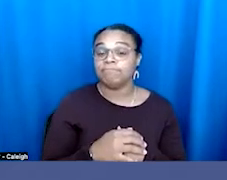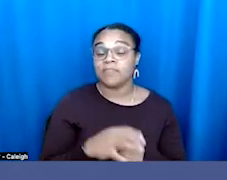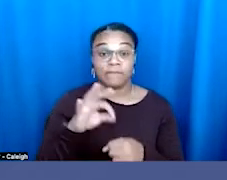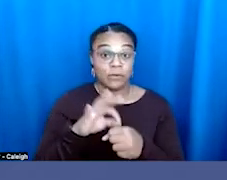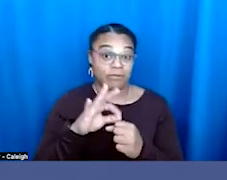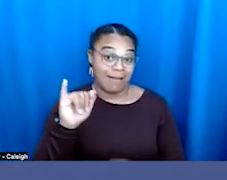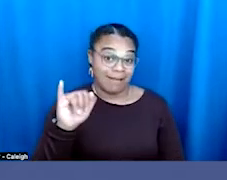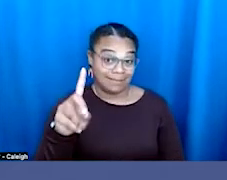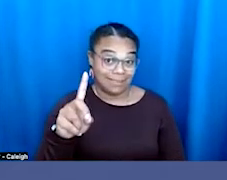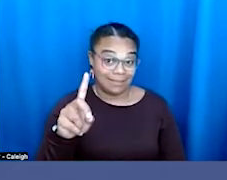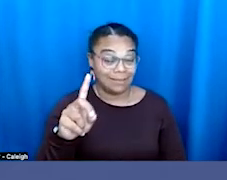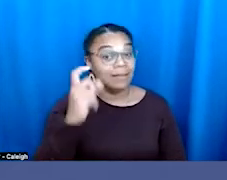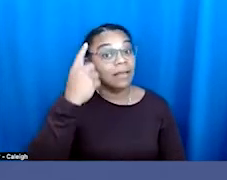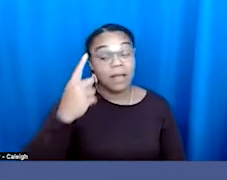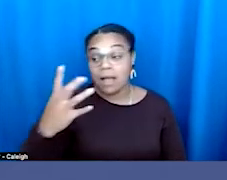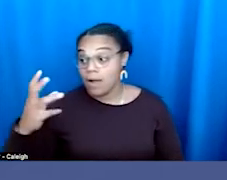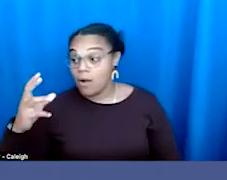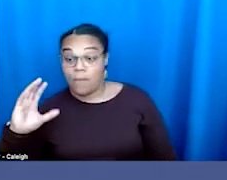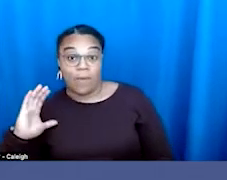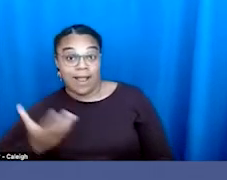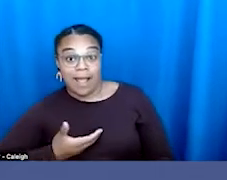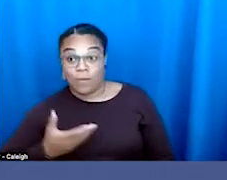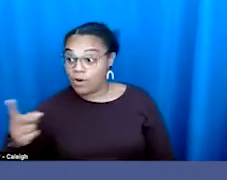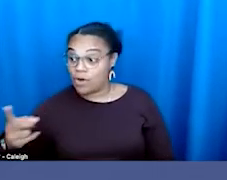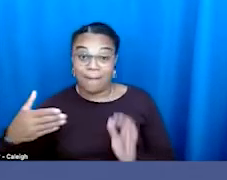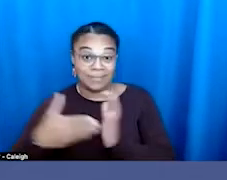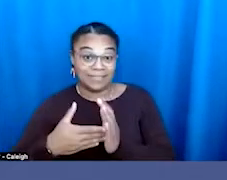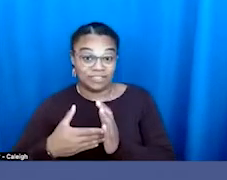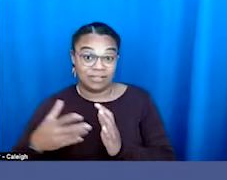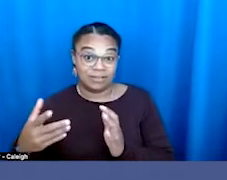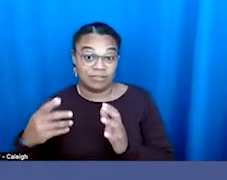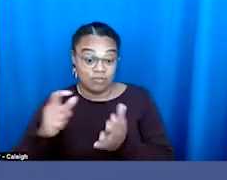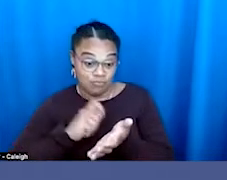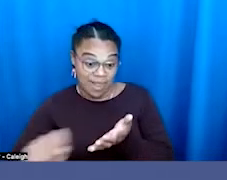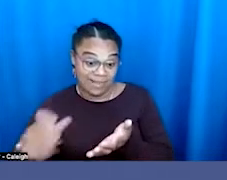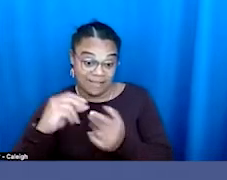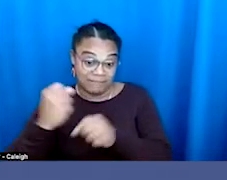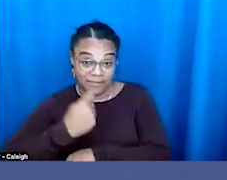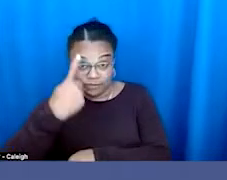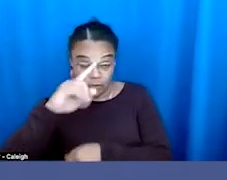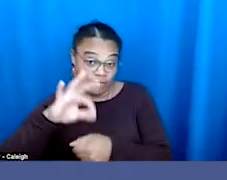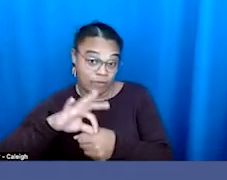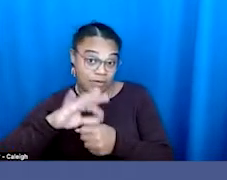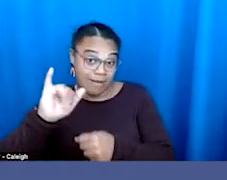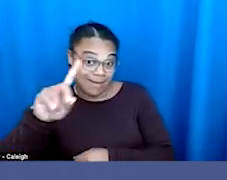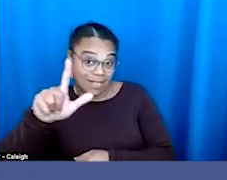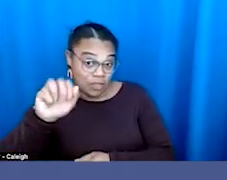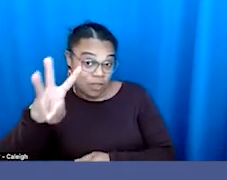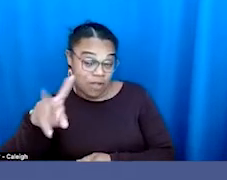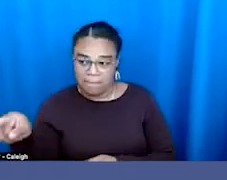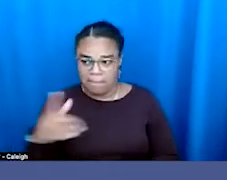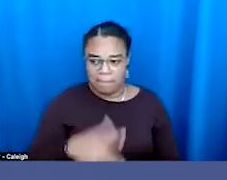opposition writes and fights for these voter ID laws, they generally don't have transgender people in mind,